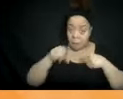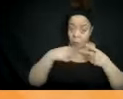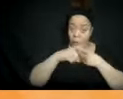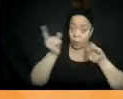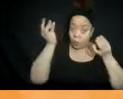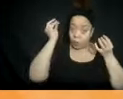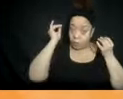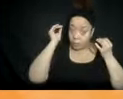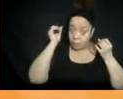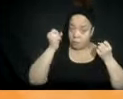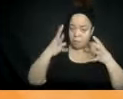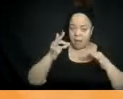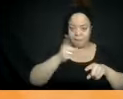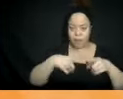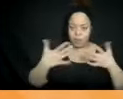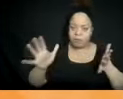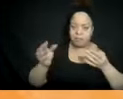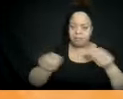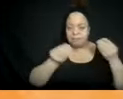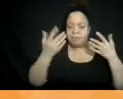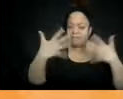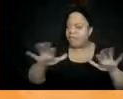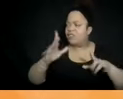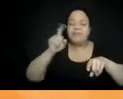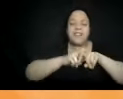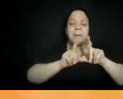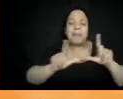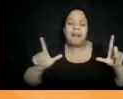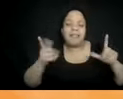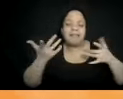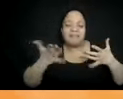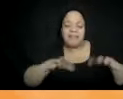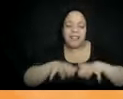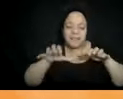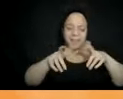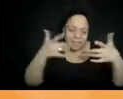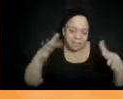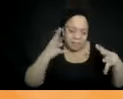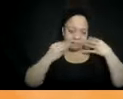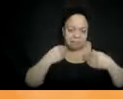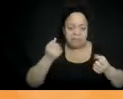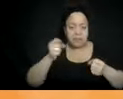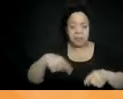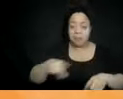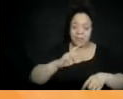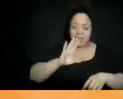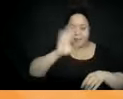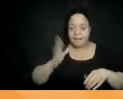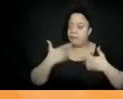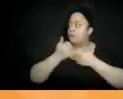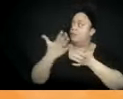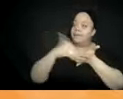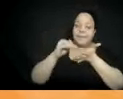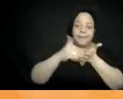exhaustive reviews of every single issue related to the criminalization of the group or the area or whatever you're